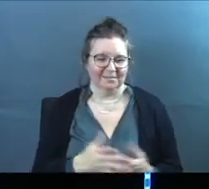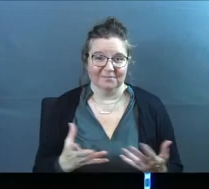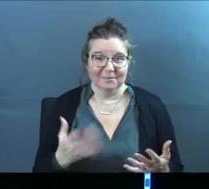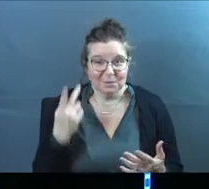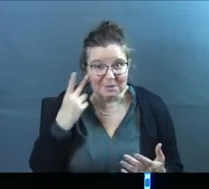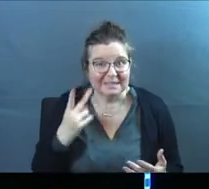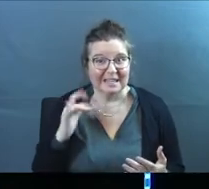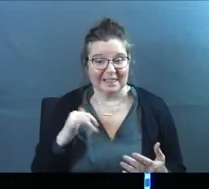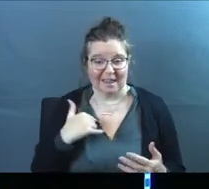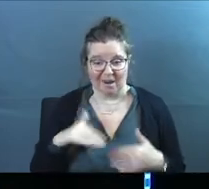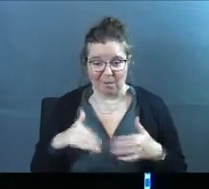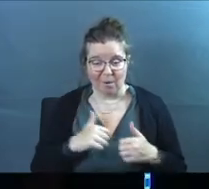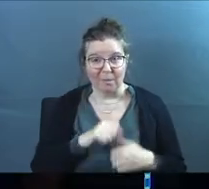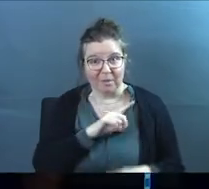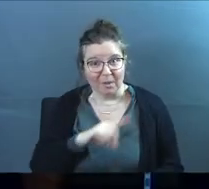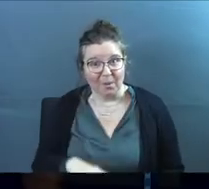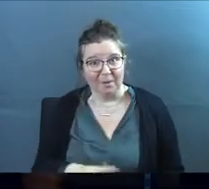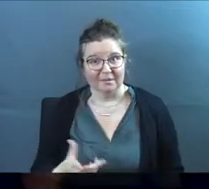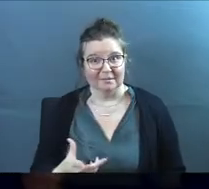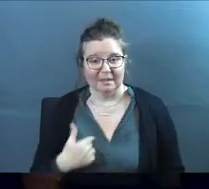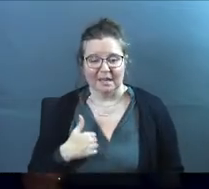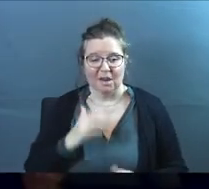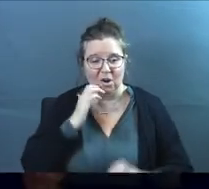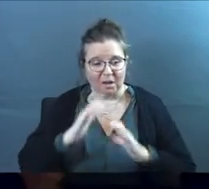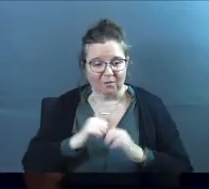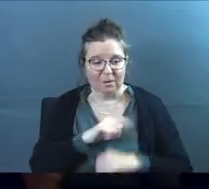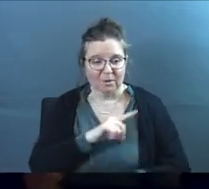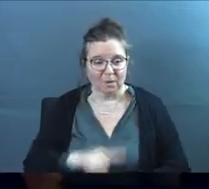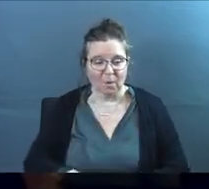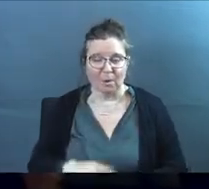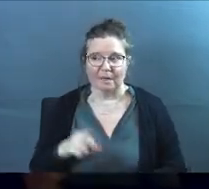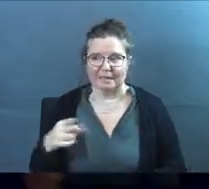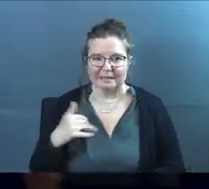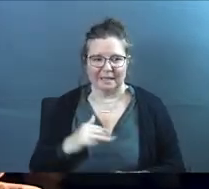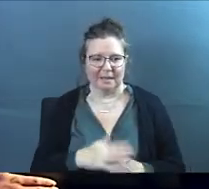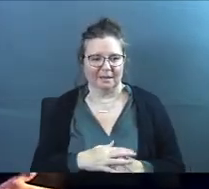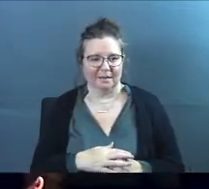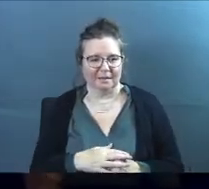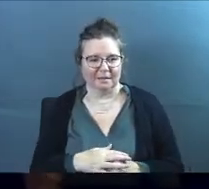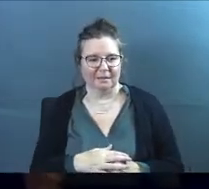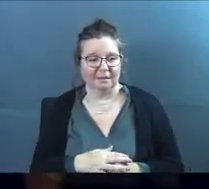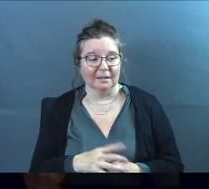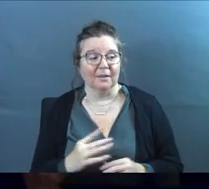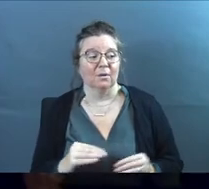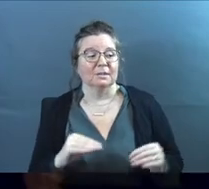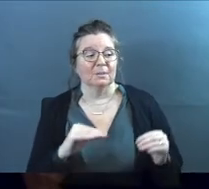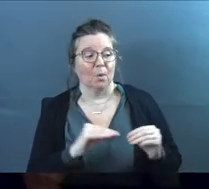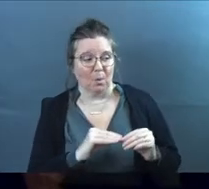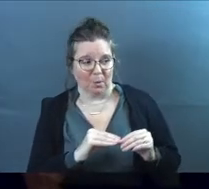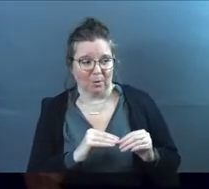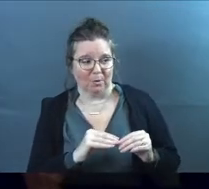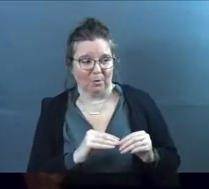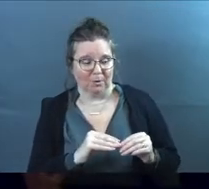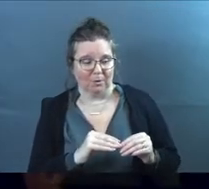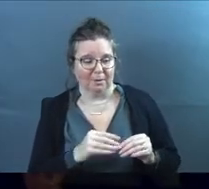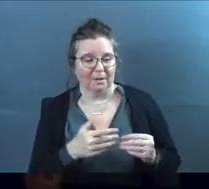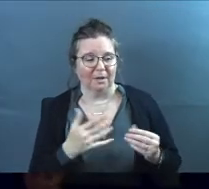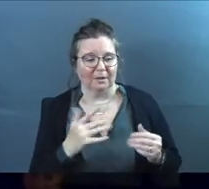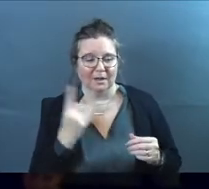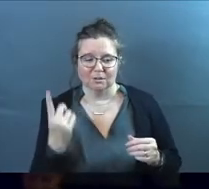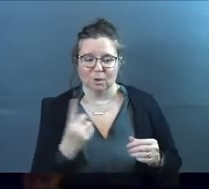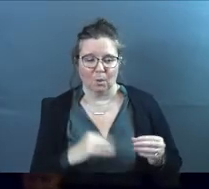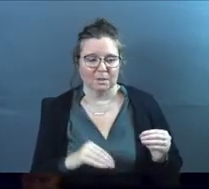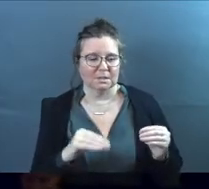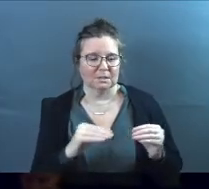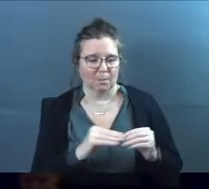do you see that in our walk with the Lord, in our conversations with him? He's like, there is more. There is